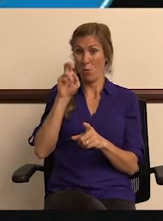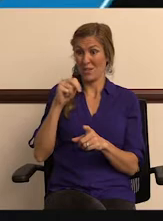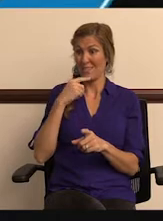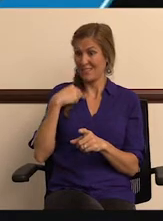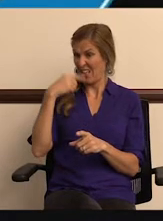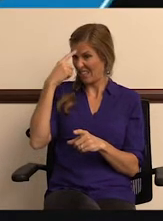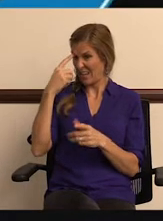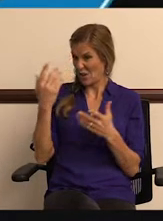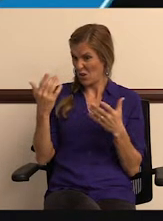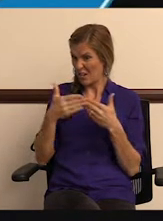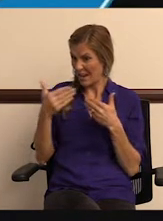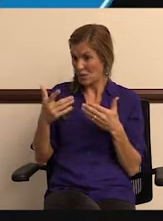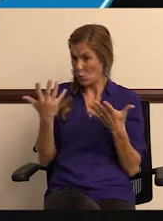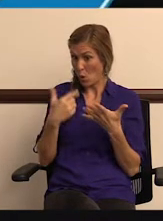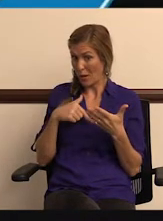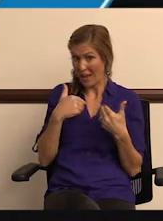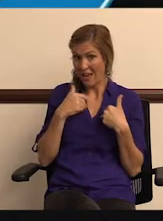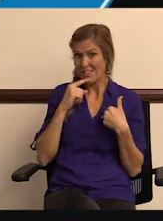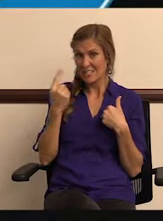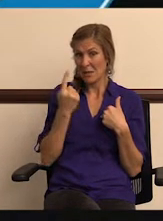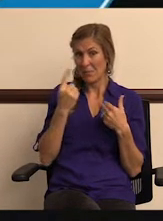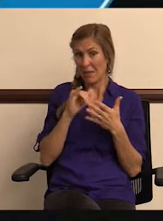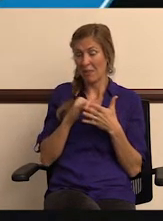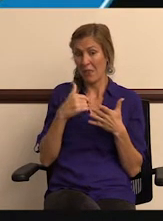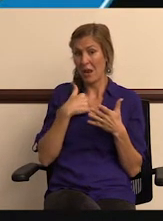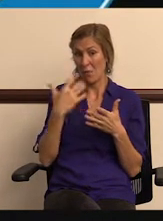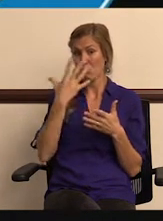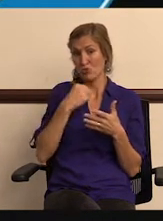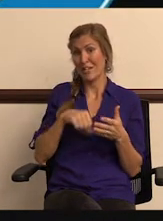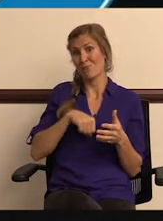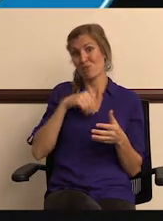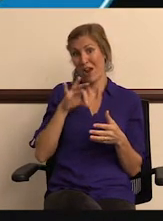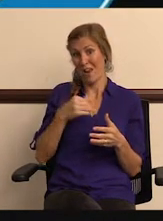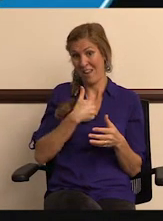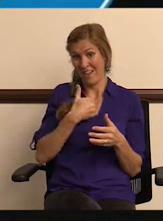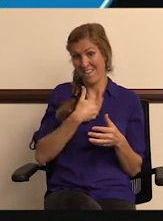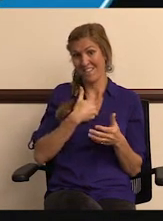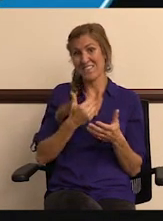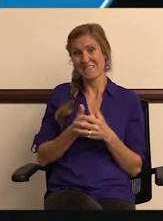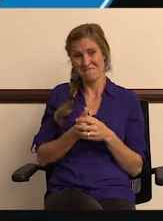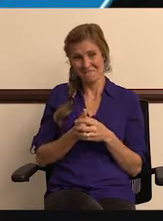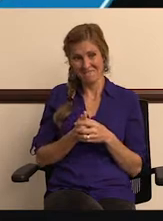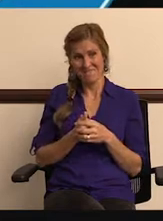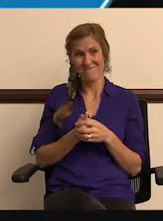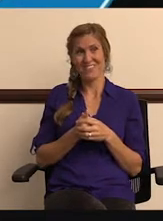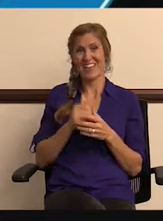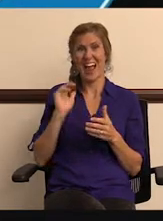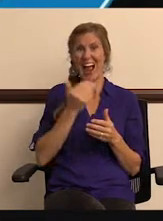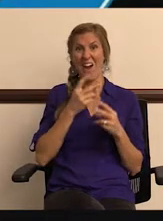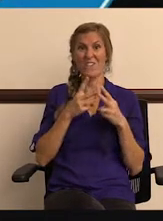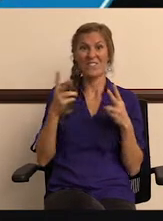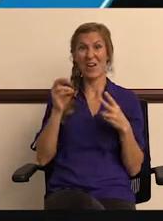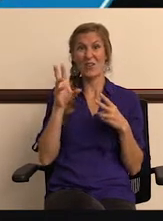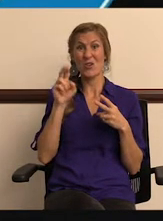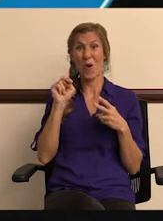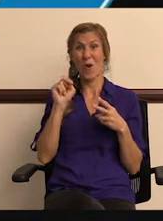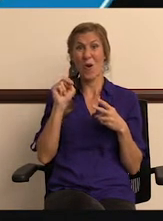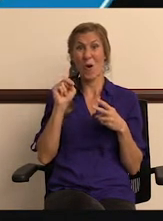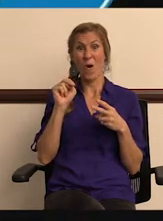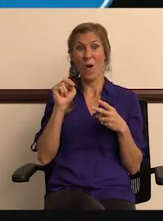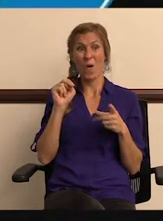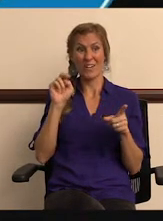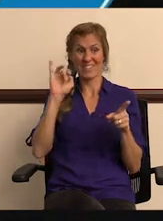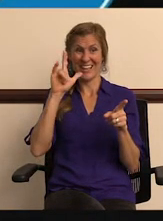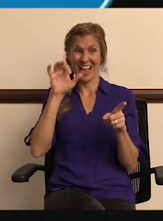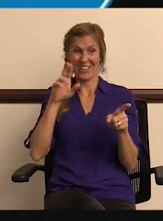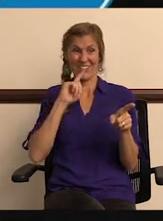All right. So I think the next thing we have is something that I'm pretty proud of. Oh, yeah. And our very own